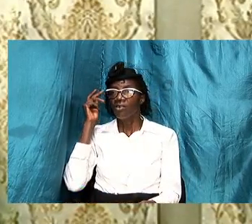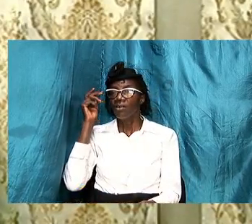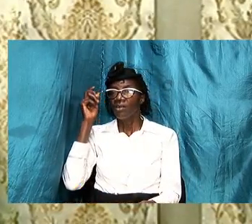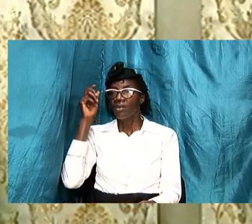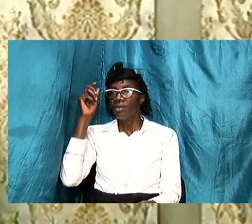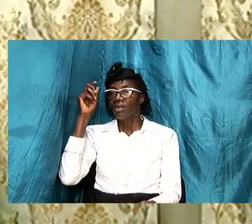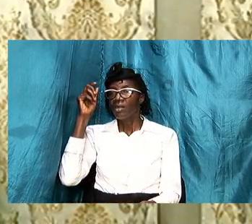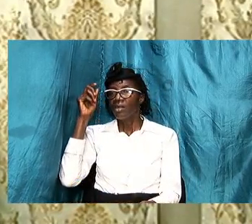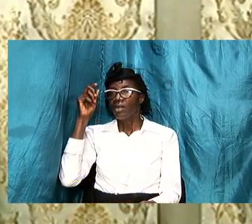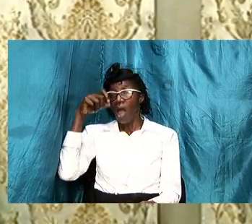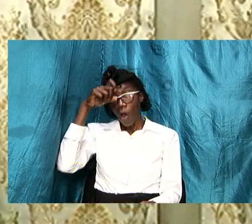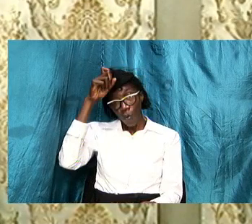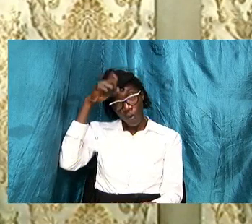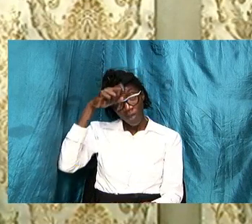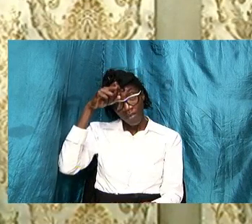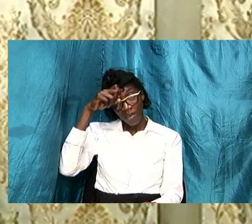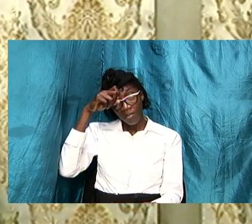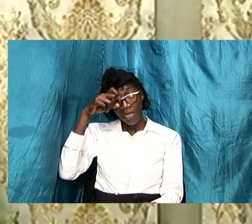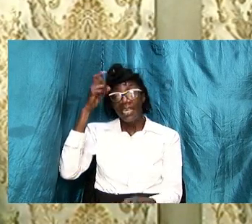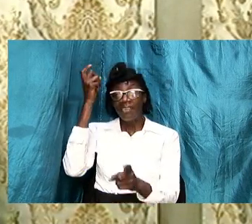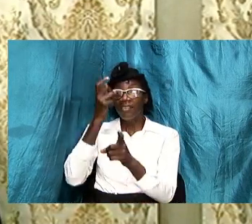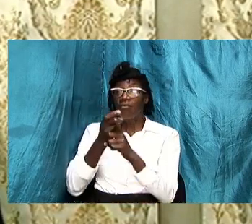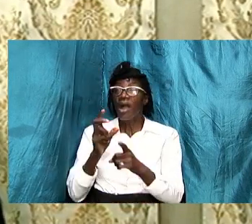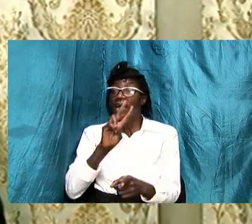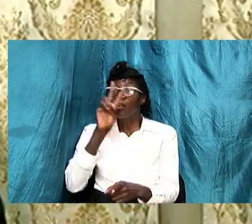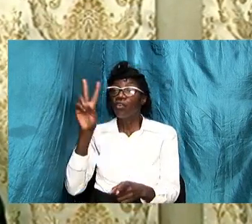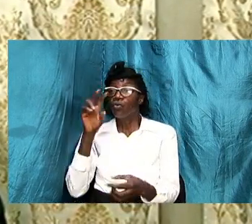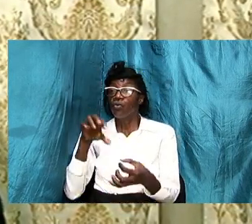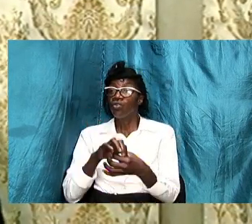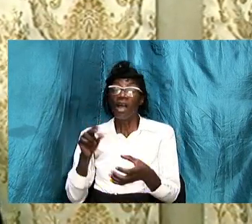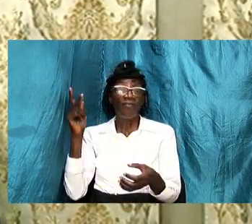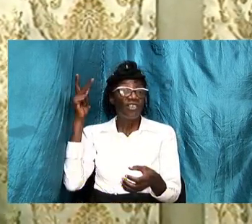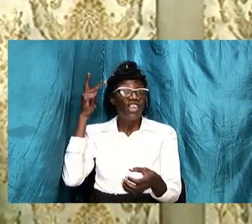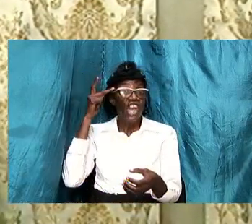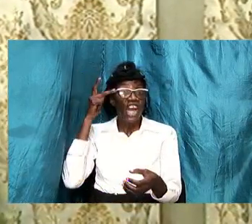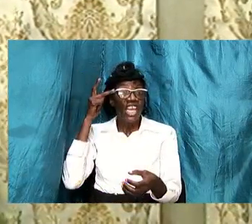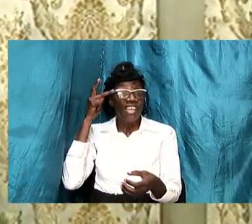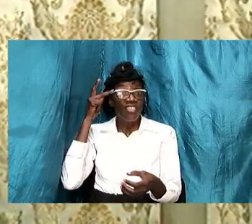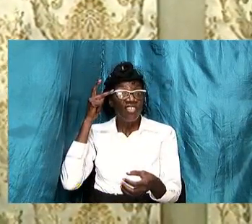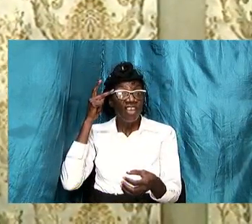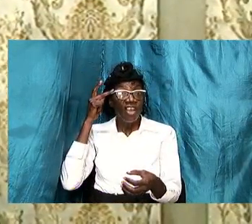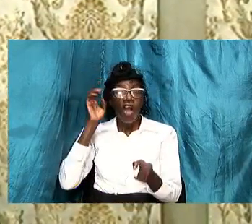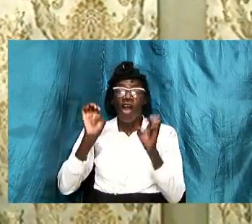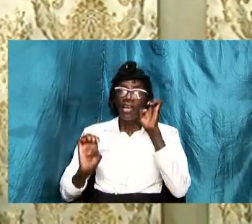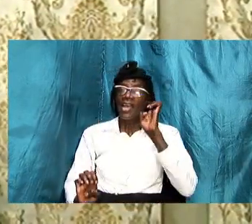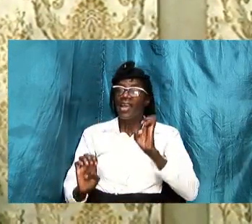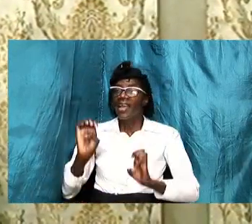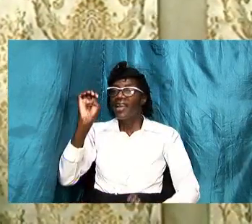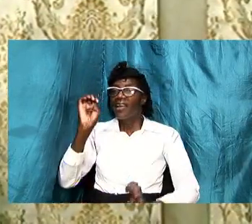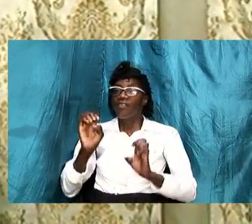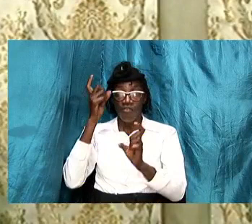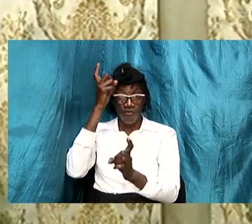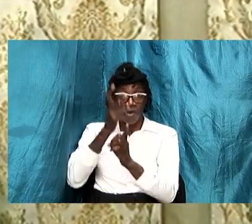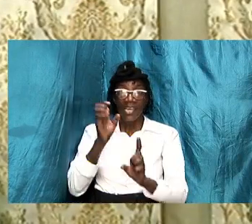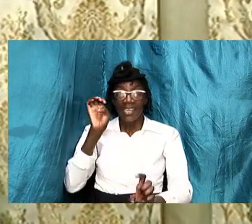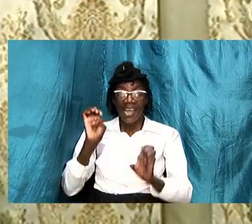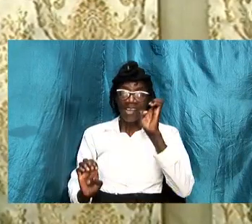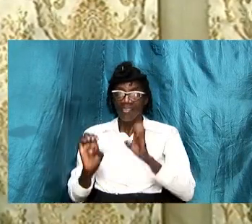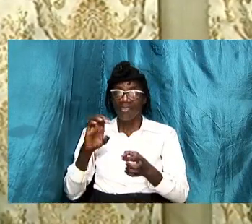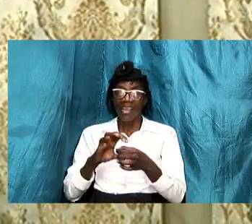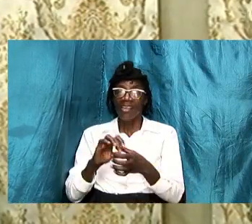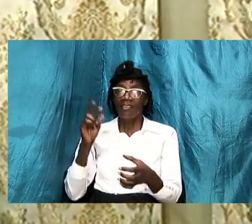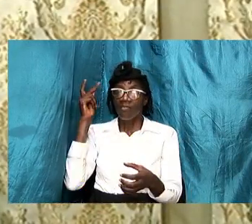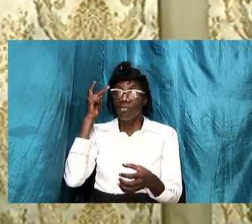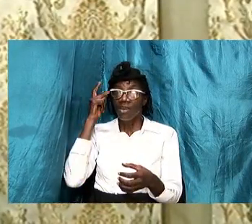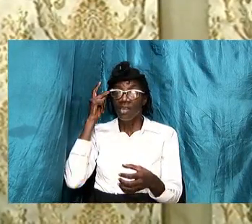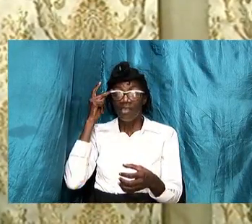right use of knowledge or the right exercise of knowledge because it is